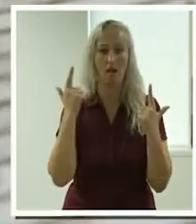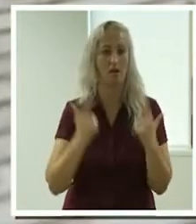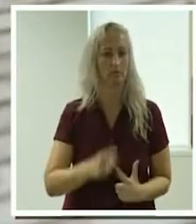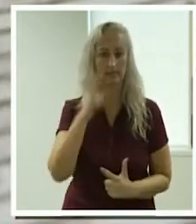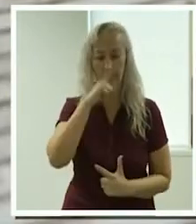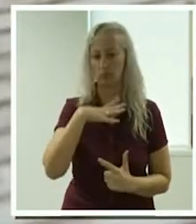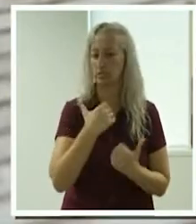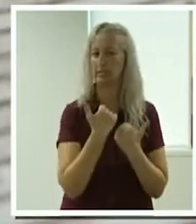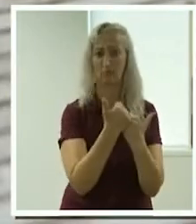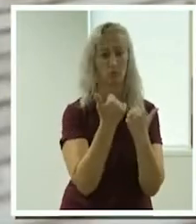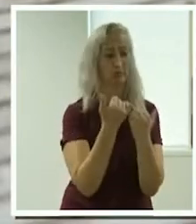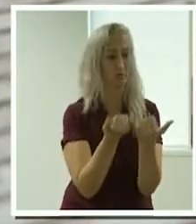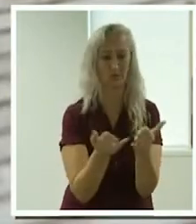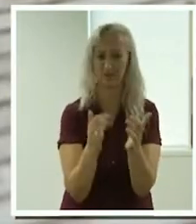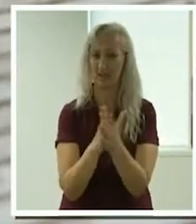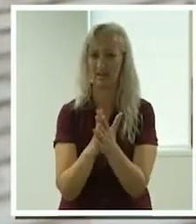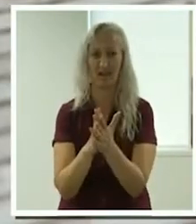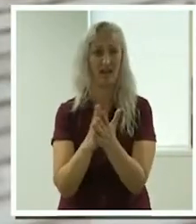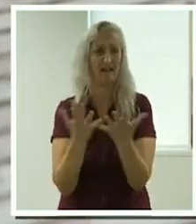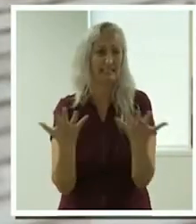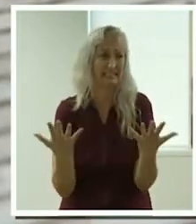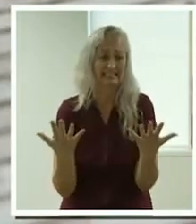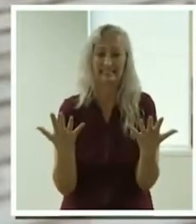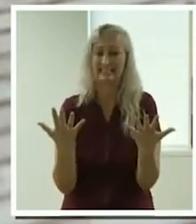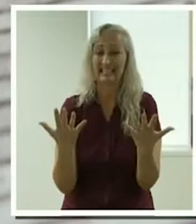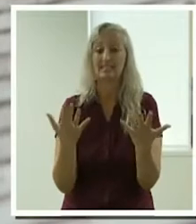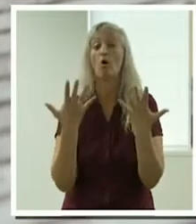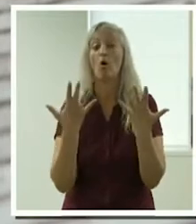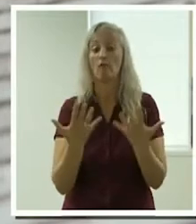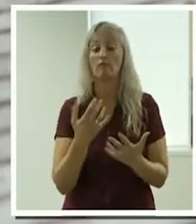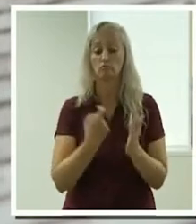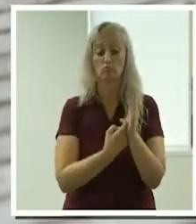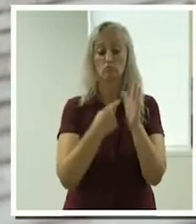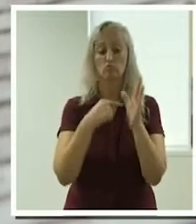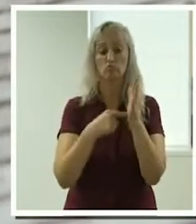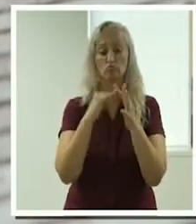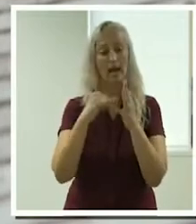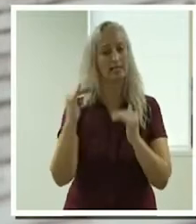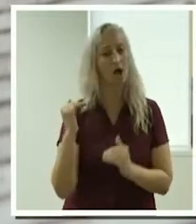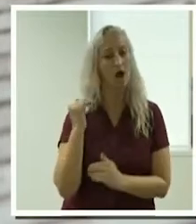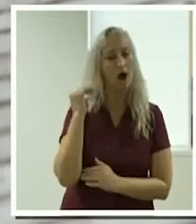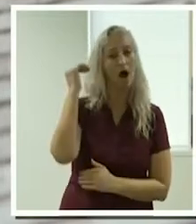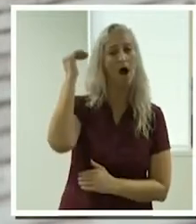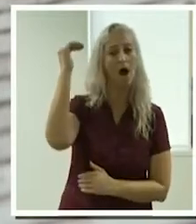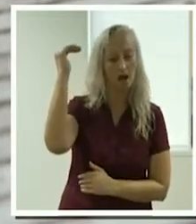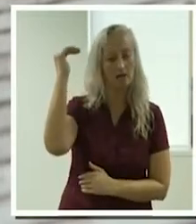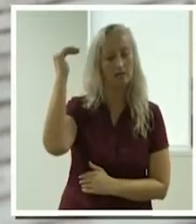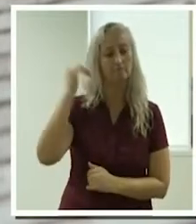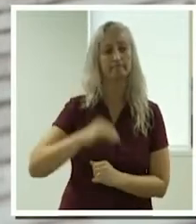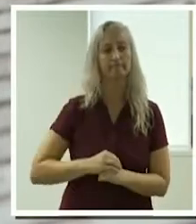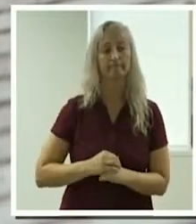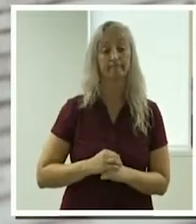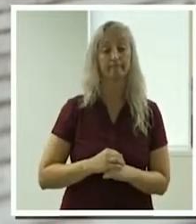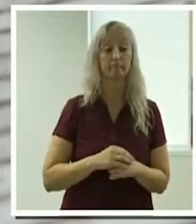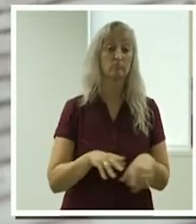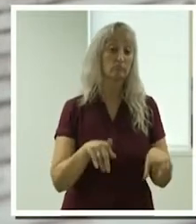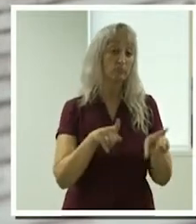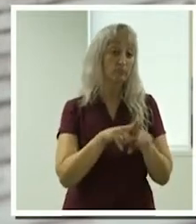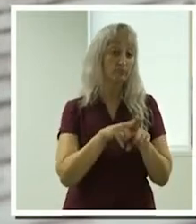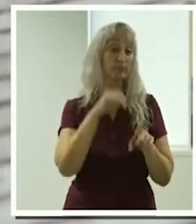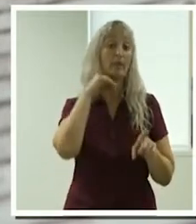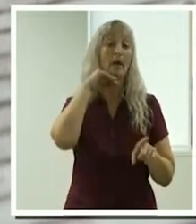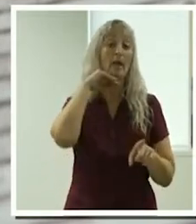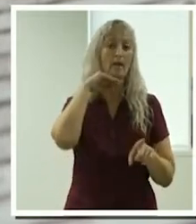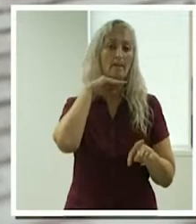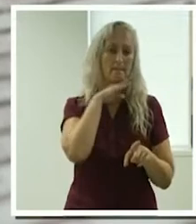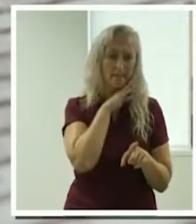that is not met and rates are considerably higher on those days. Another example is that Melbourne is the major city that has